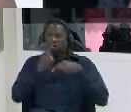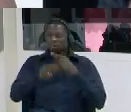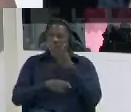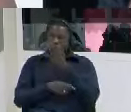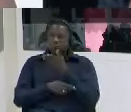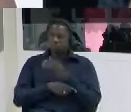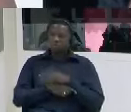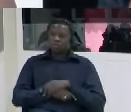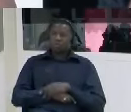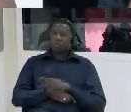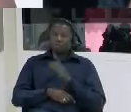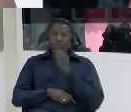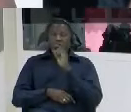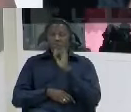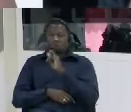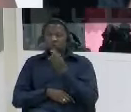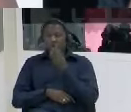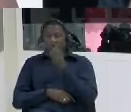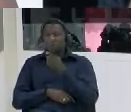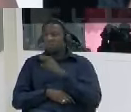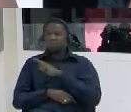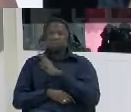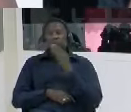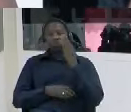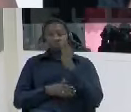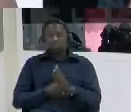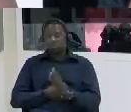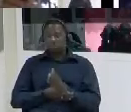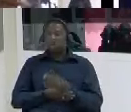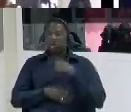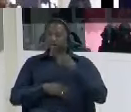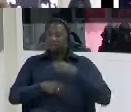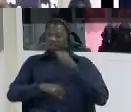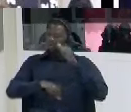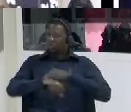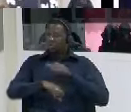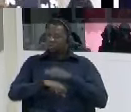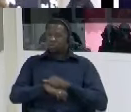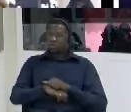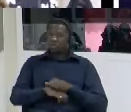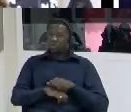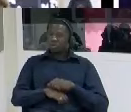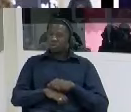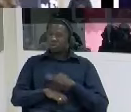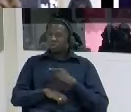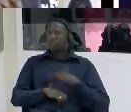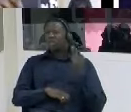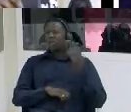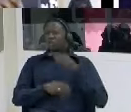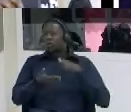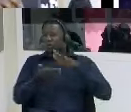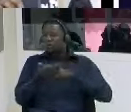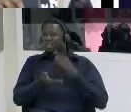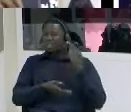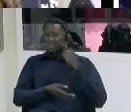was actually forced to do so um after being tortured um did you go back with him on that day